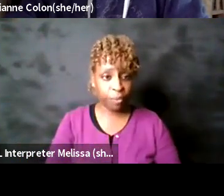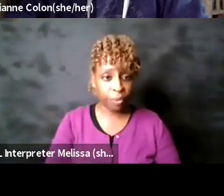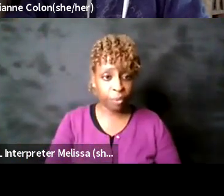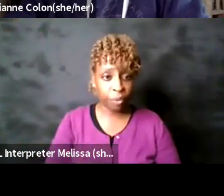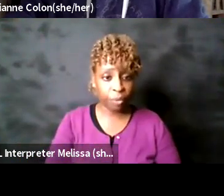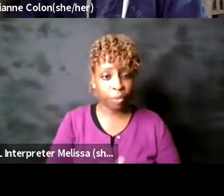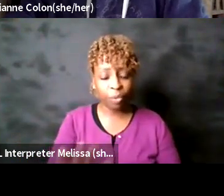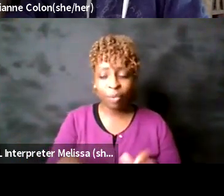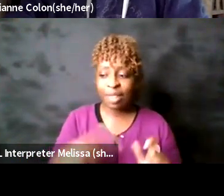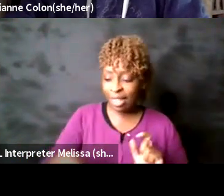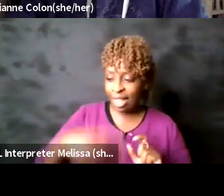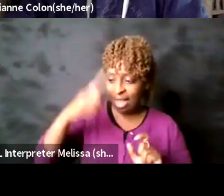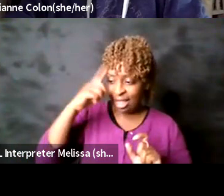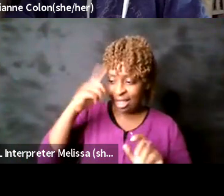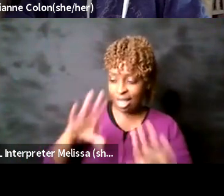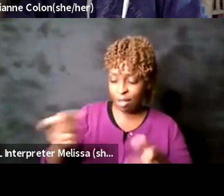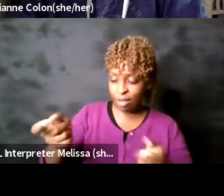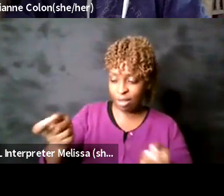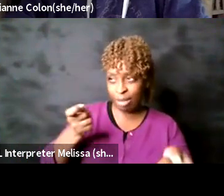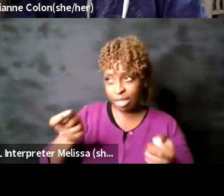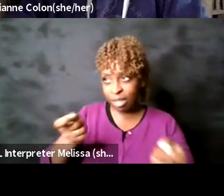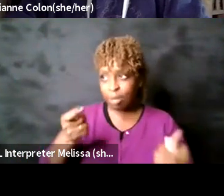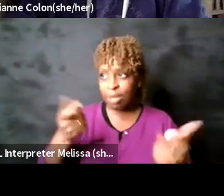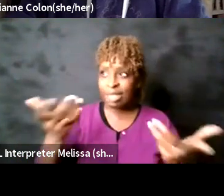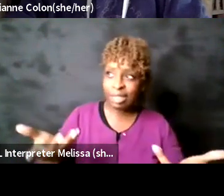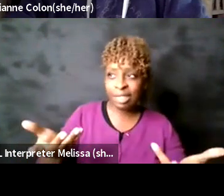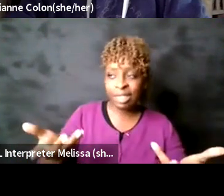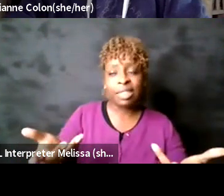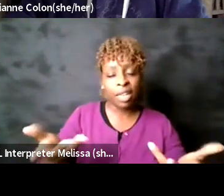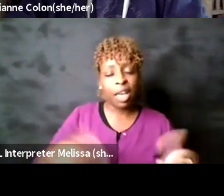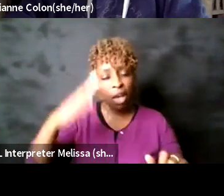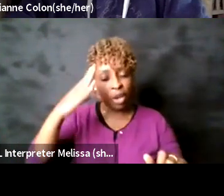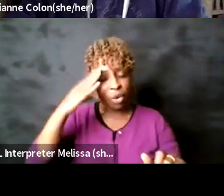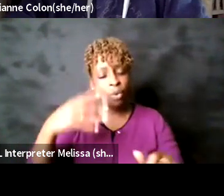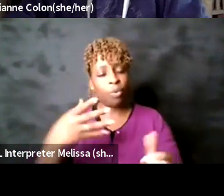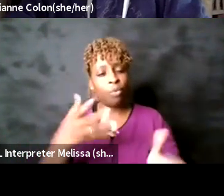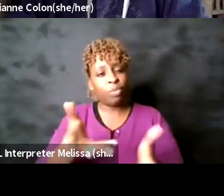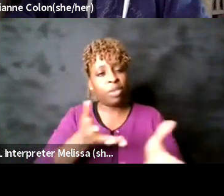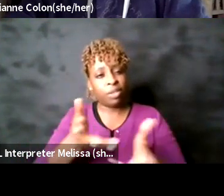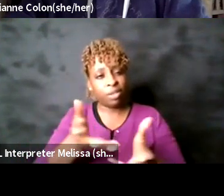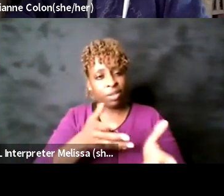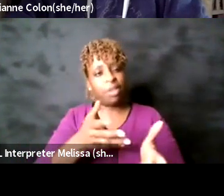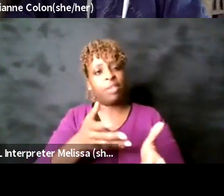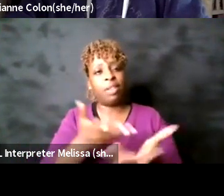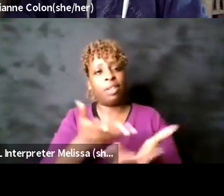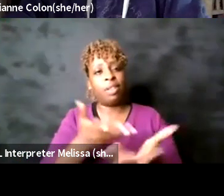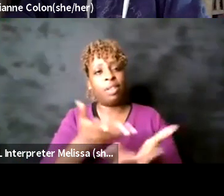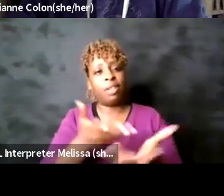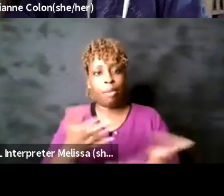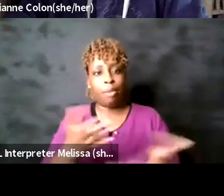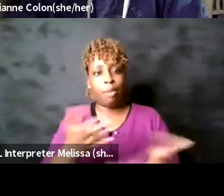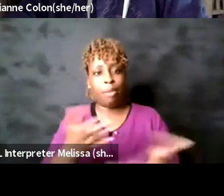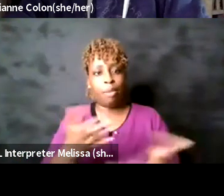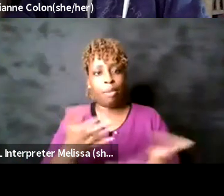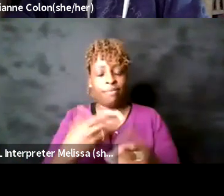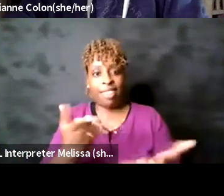house management you know we've talked a lot about um things happening very fast and when we get to slow down and there's there very